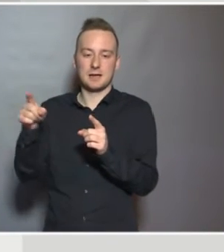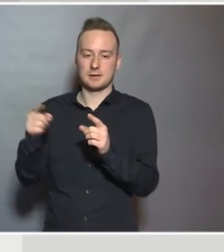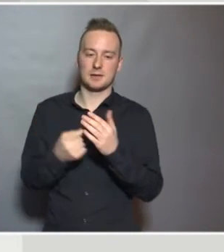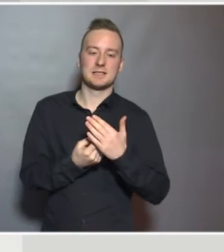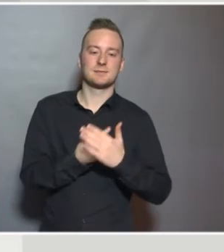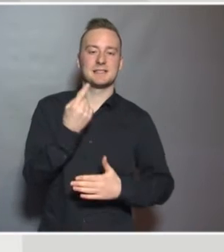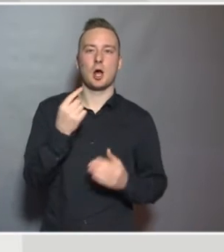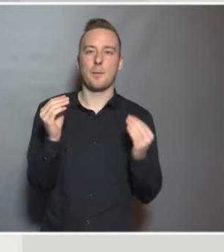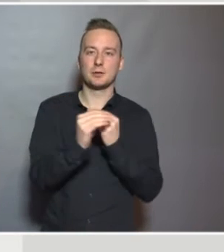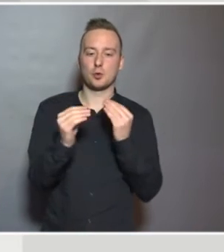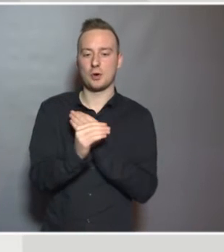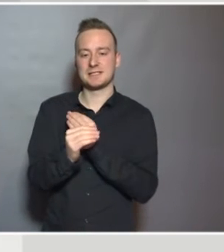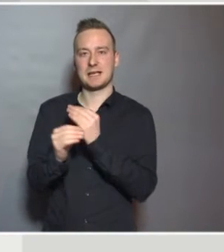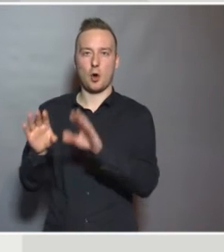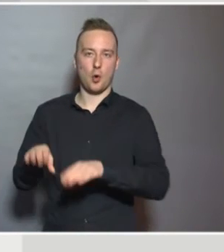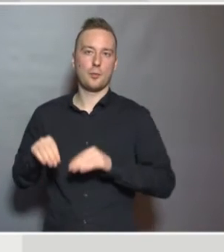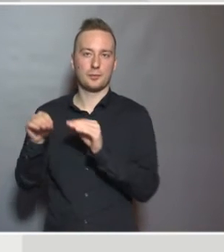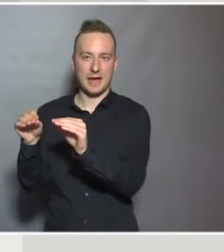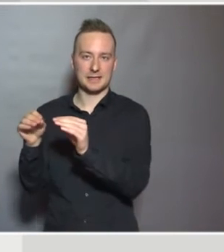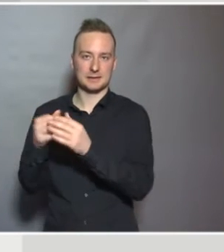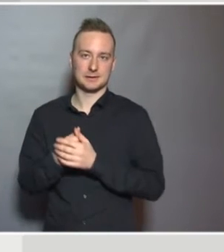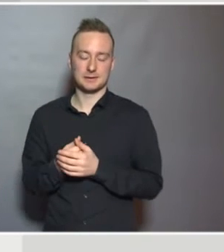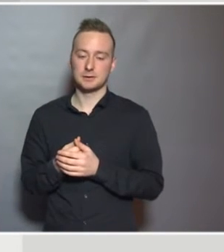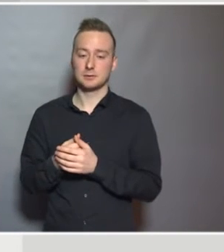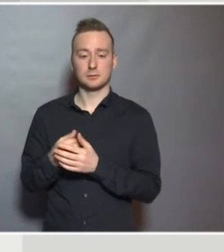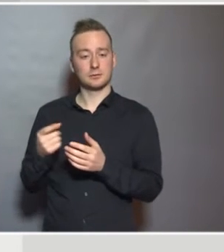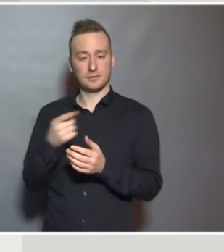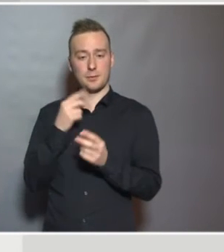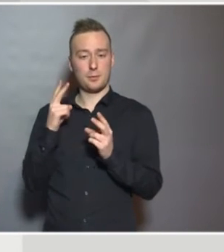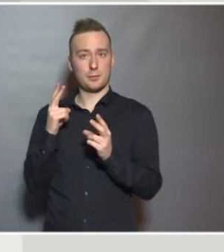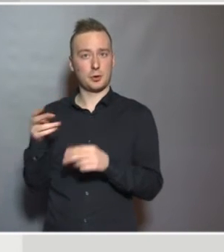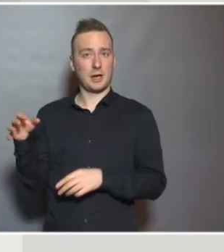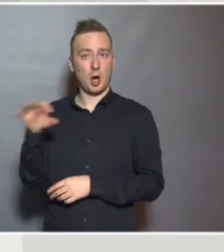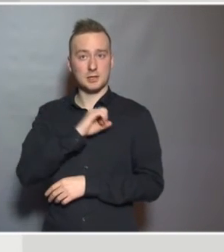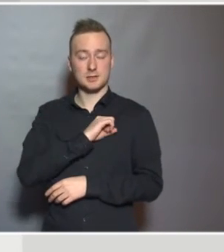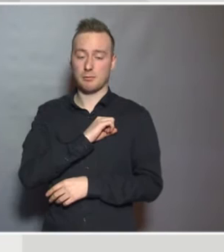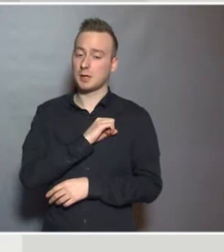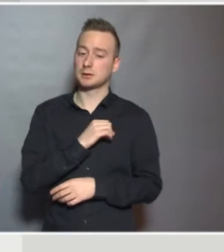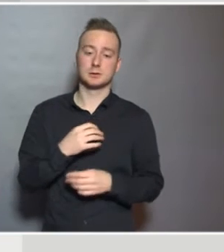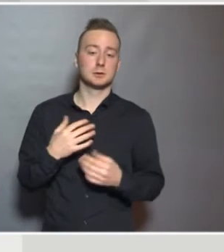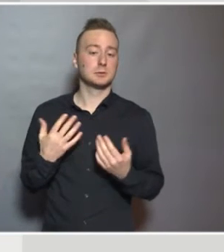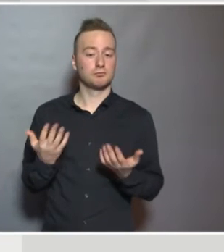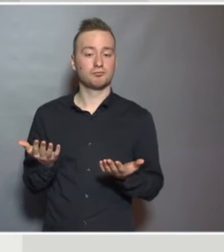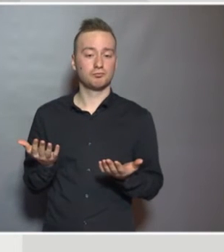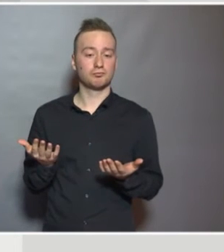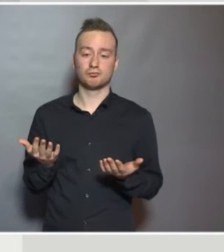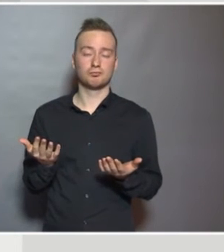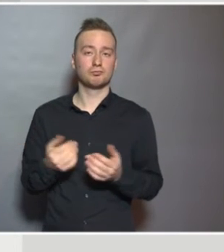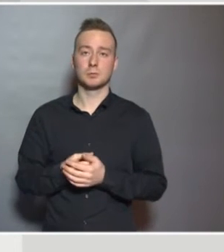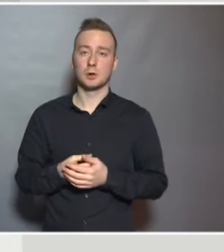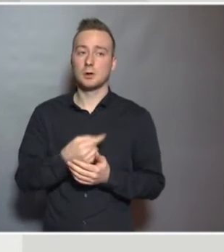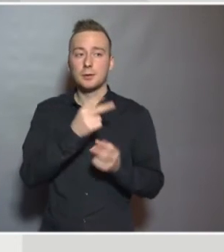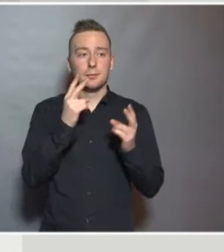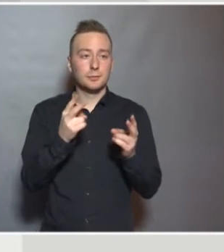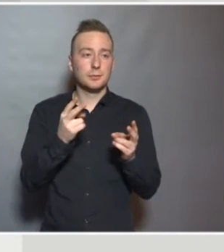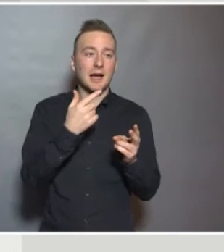educational needs is a word which we all use and we use it in our own languages and you use it in